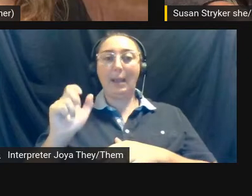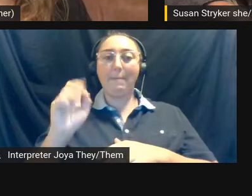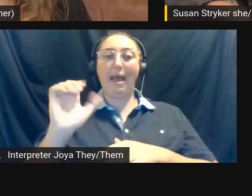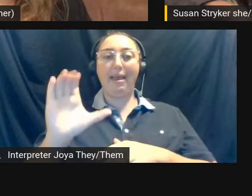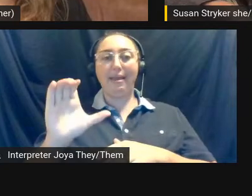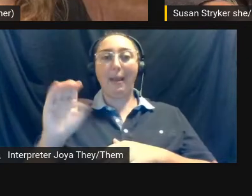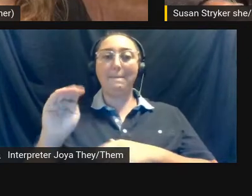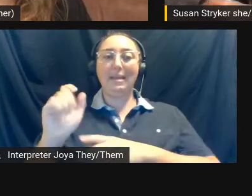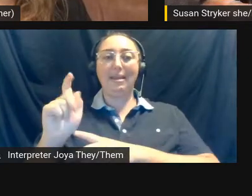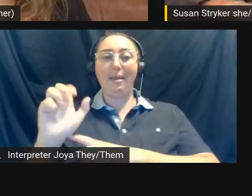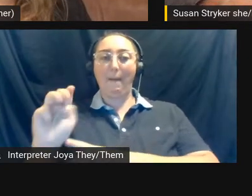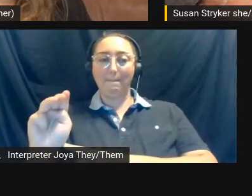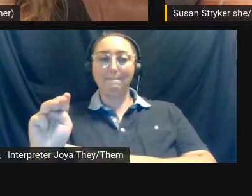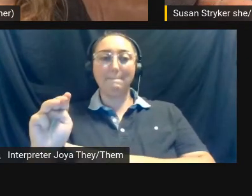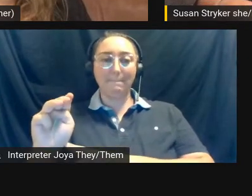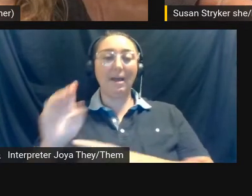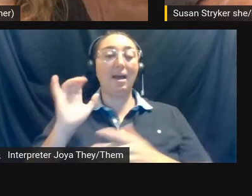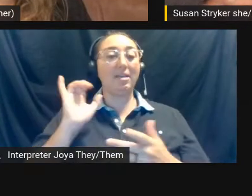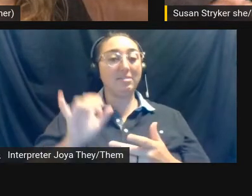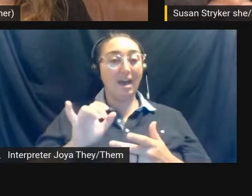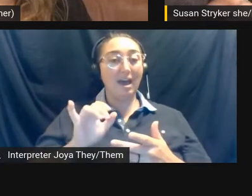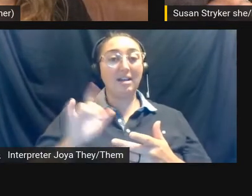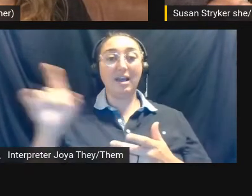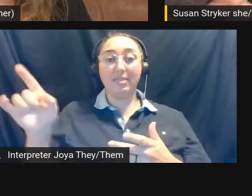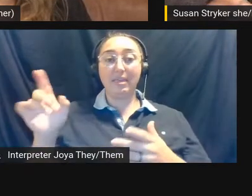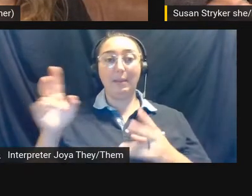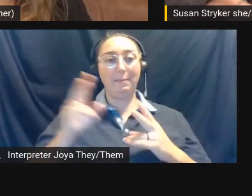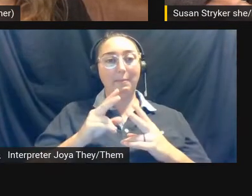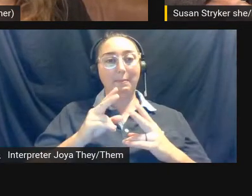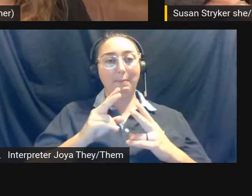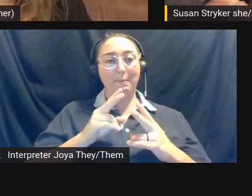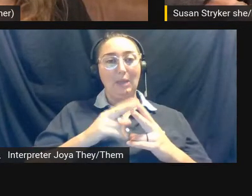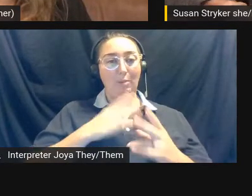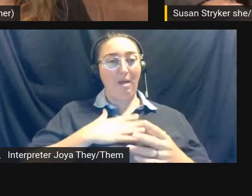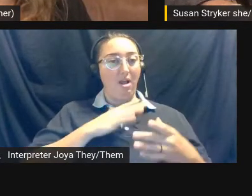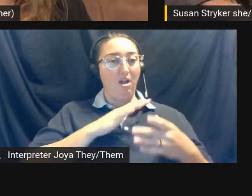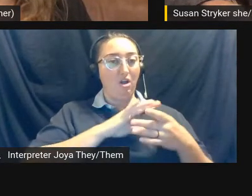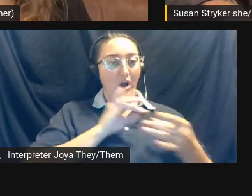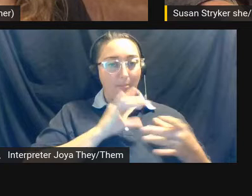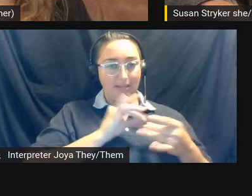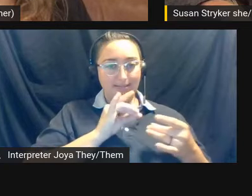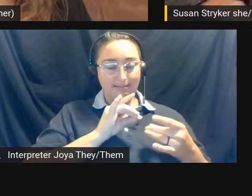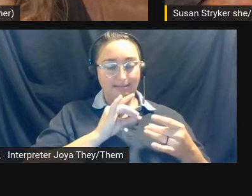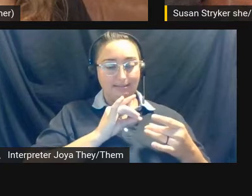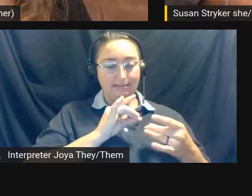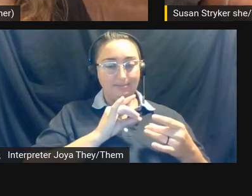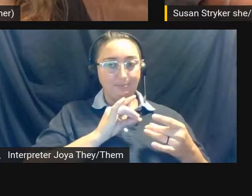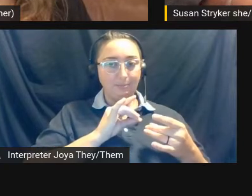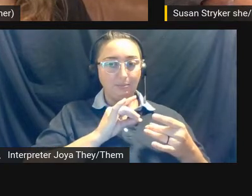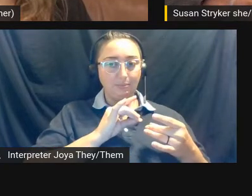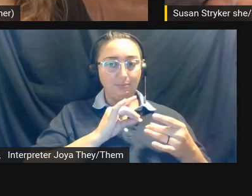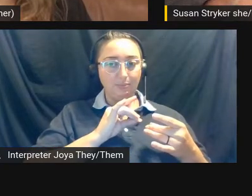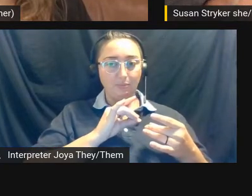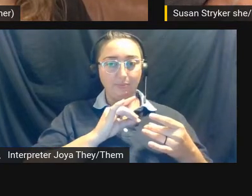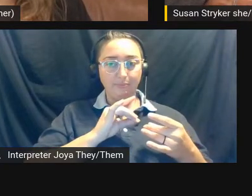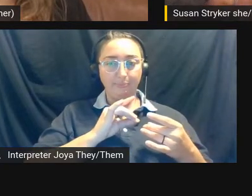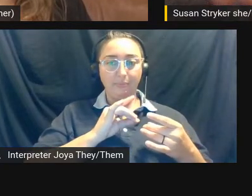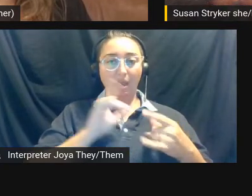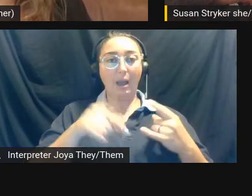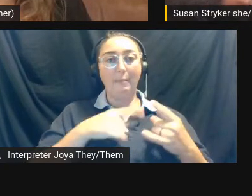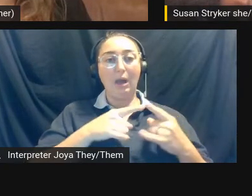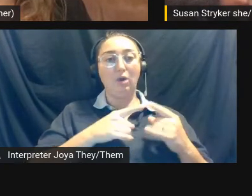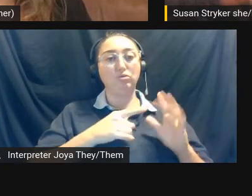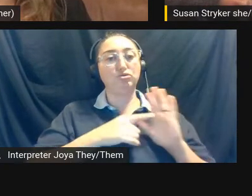um, the, they, they paired my comments on, uh, on showing drag